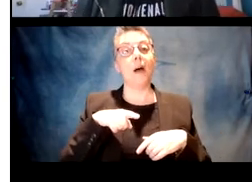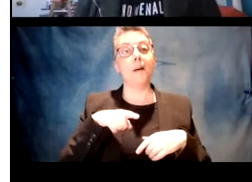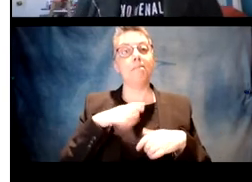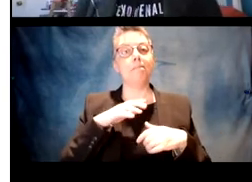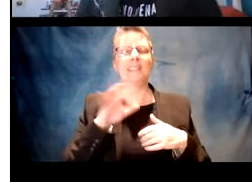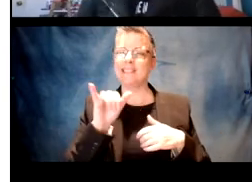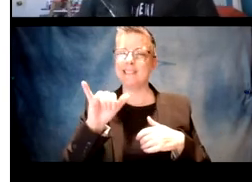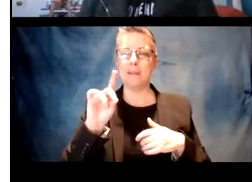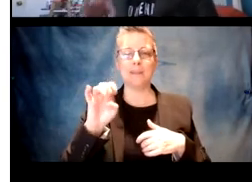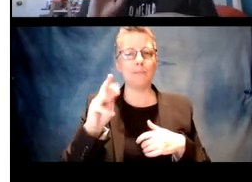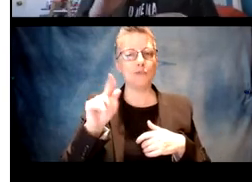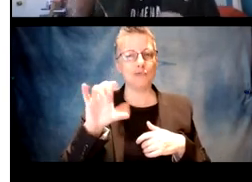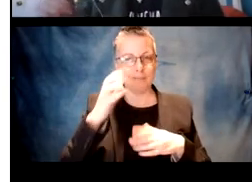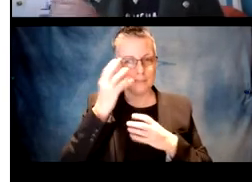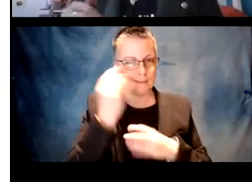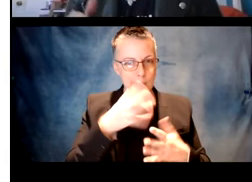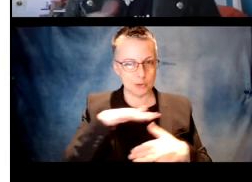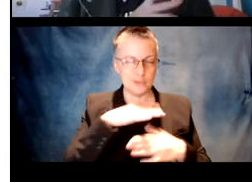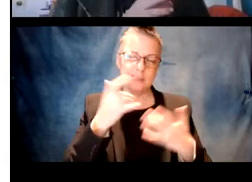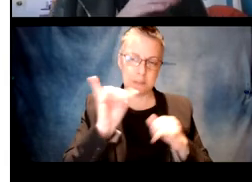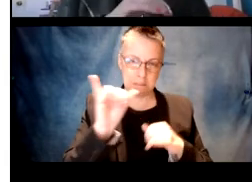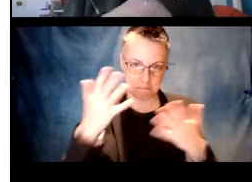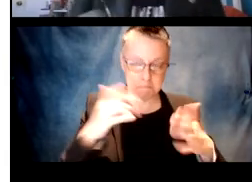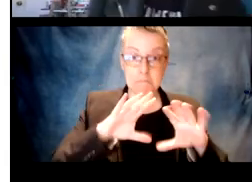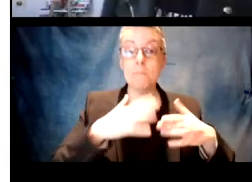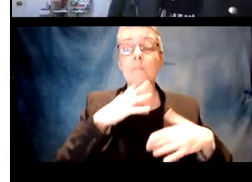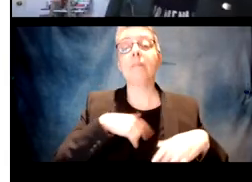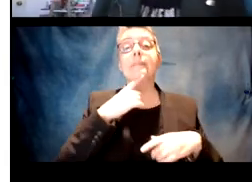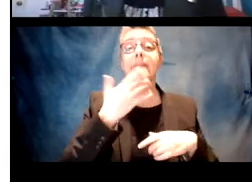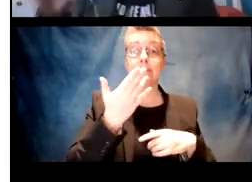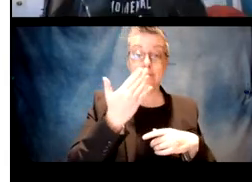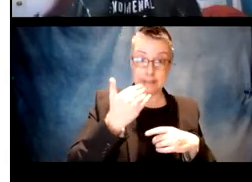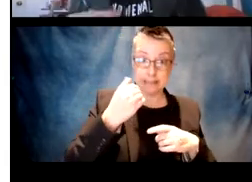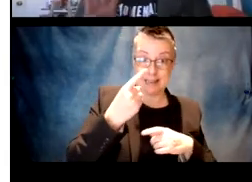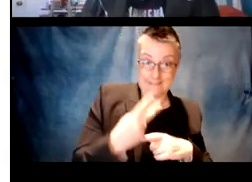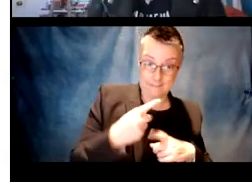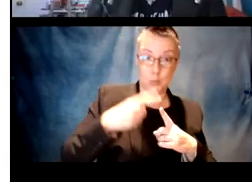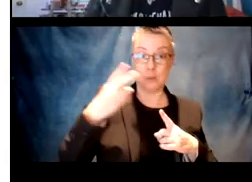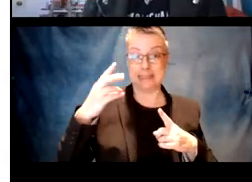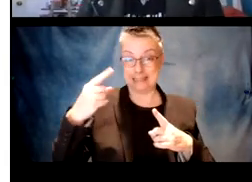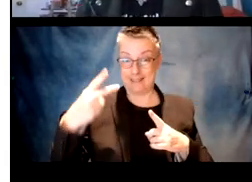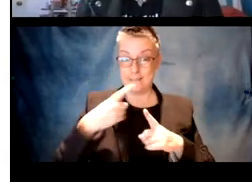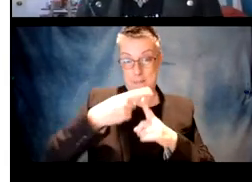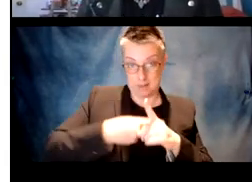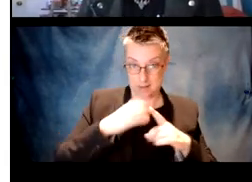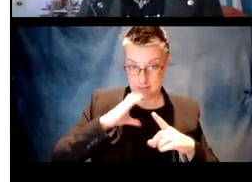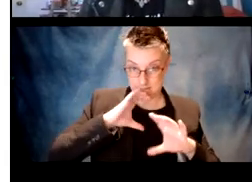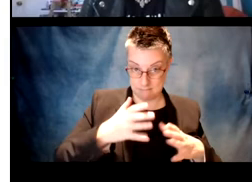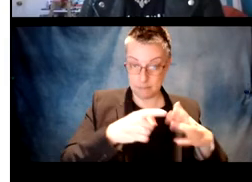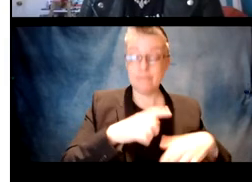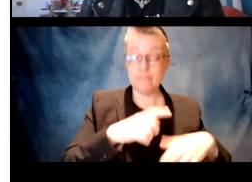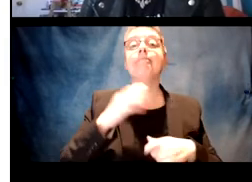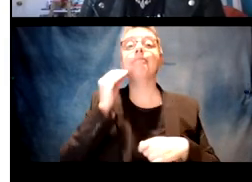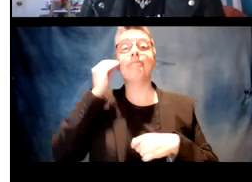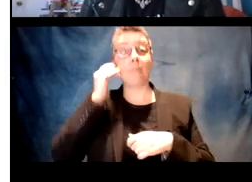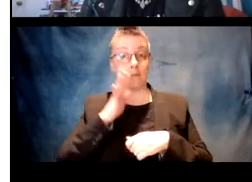All right, so the participants are also going to have the same demographic information and all that so they're